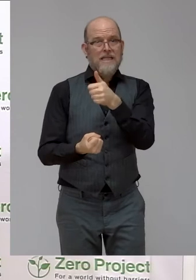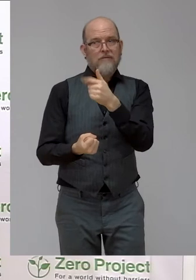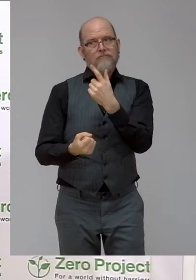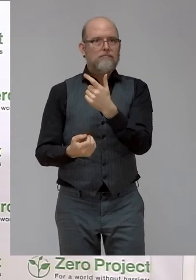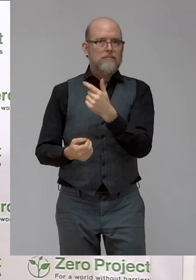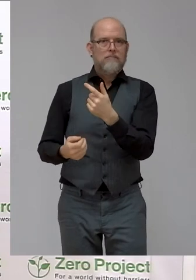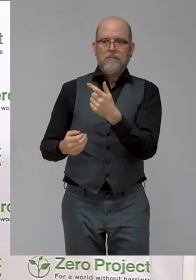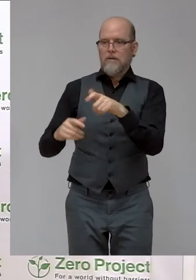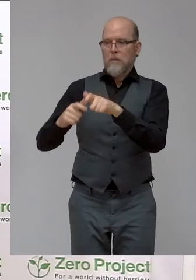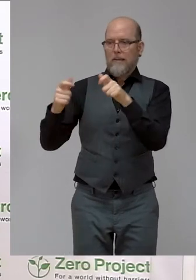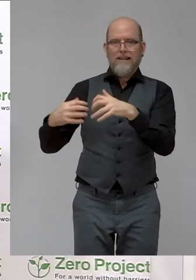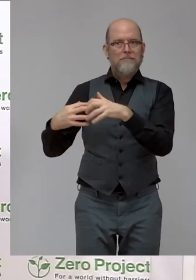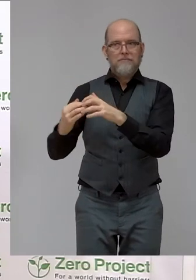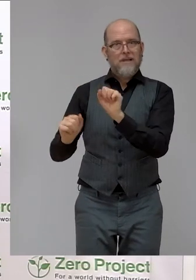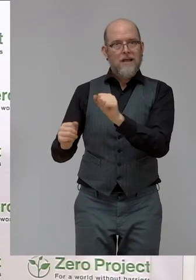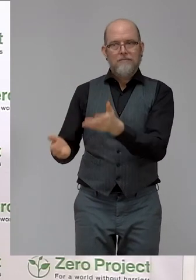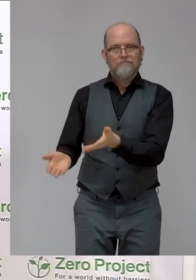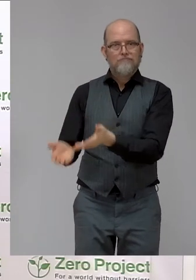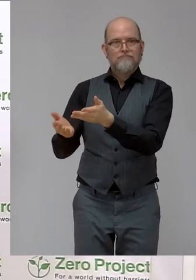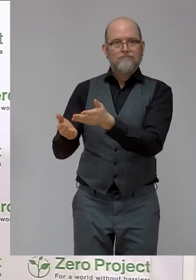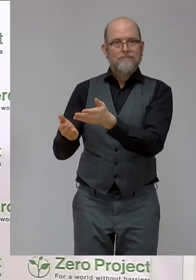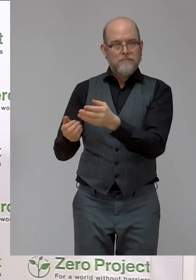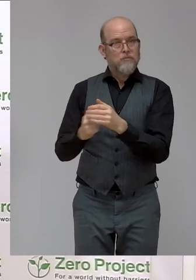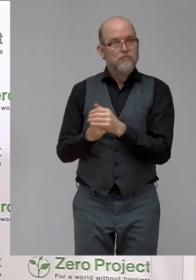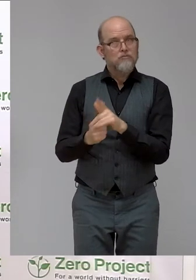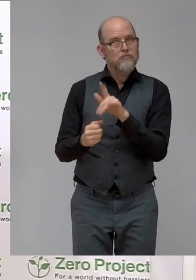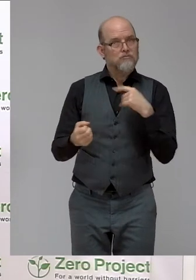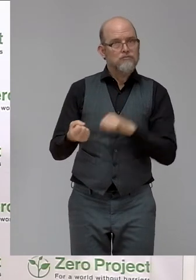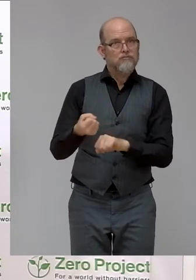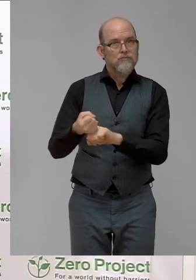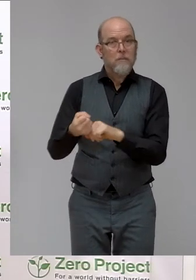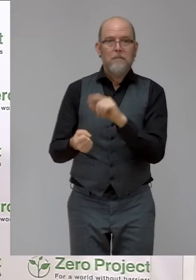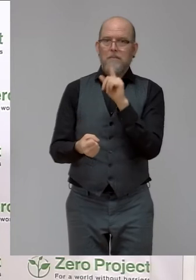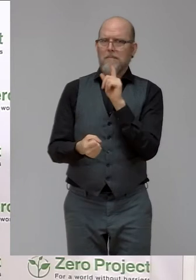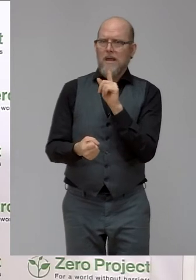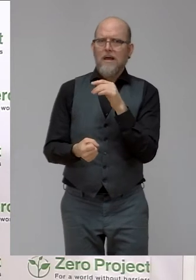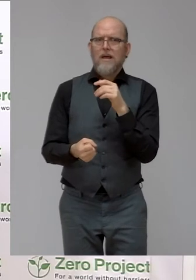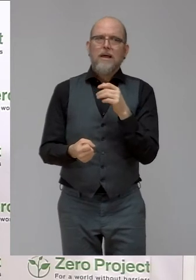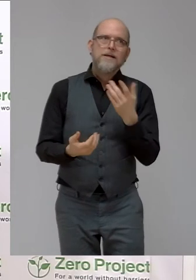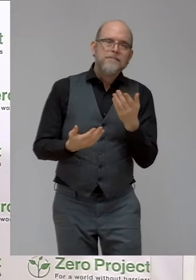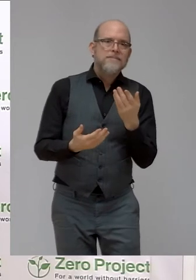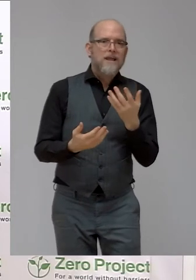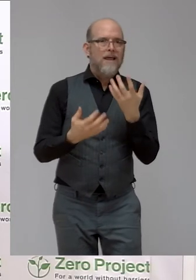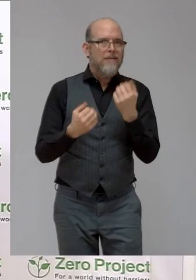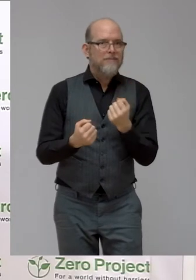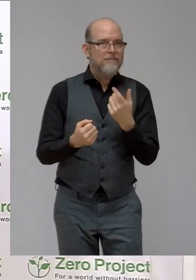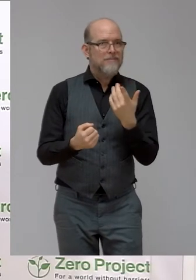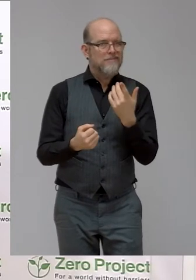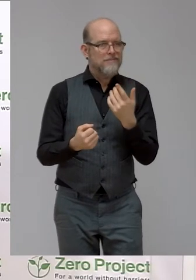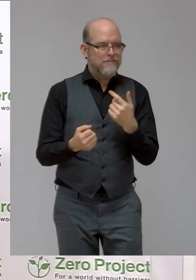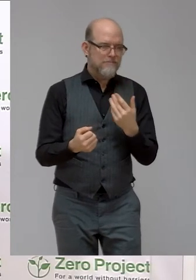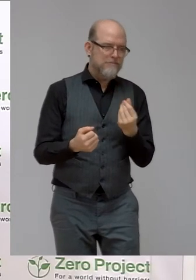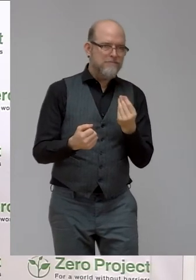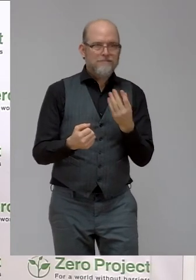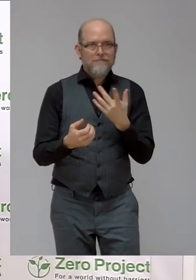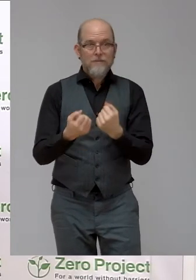important. But I think there's a wider gap between supporting entrepreneurship for being people in remote